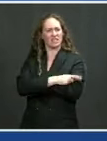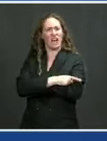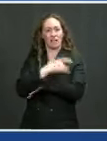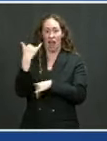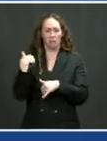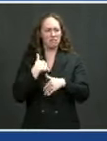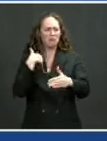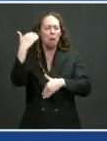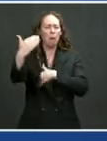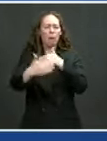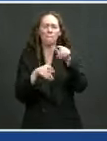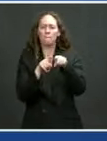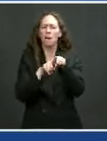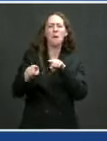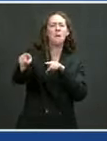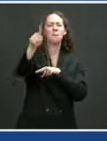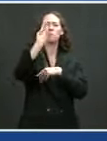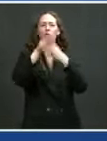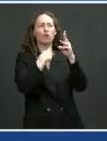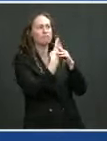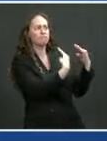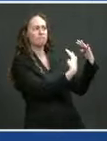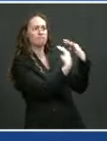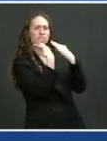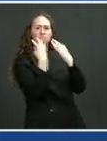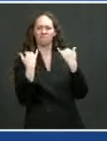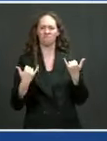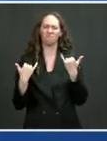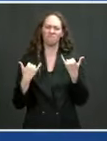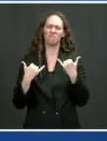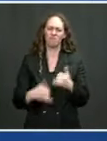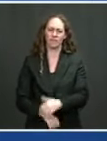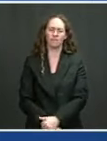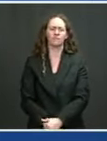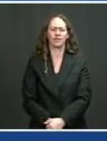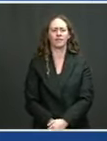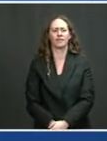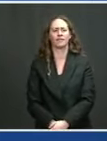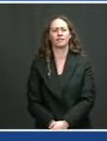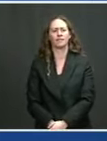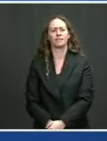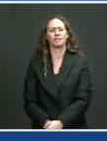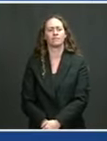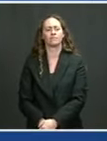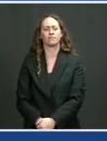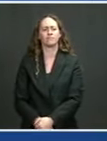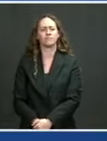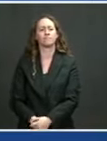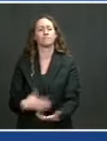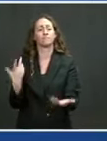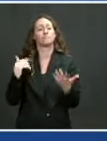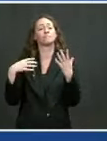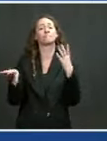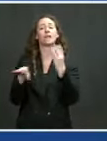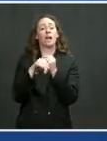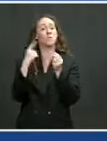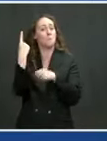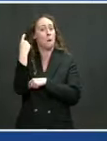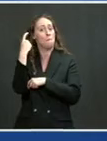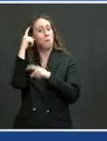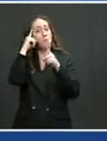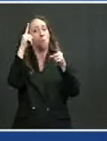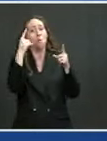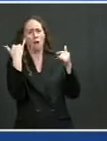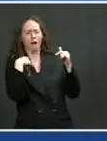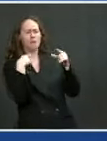we're taking an additional step to help the world. We know America will never be fully safe until the